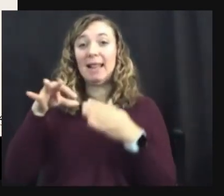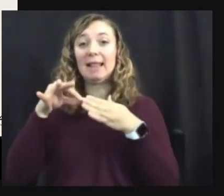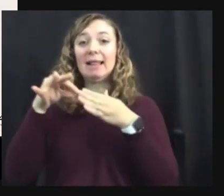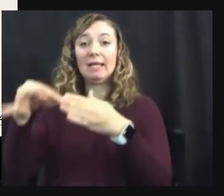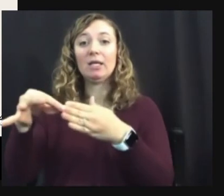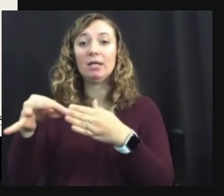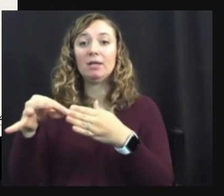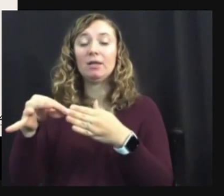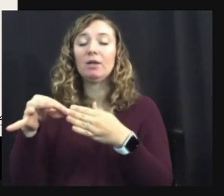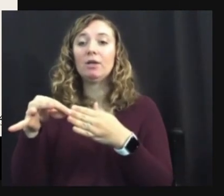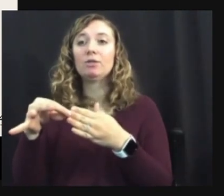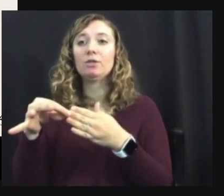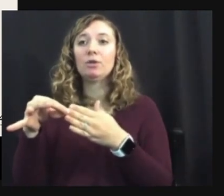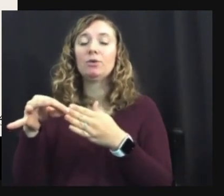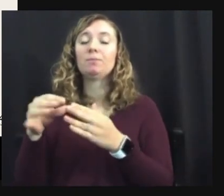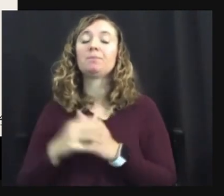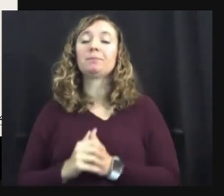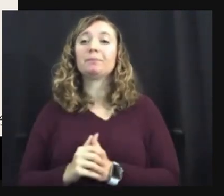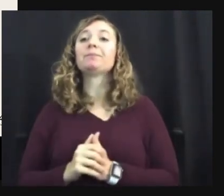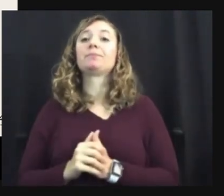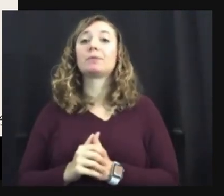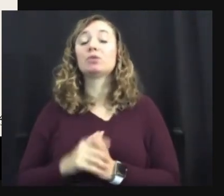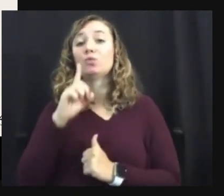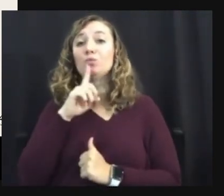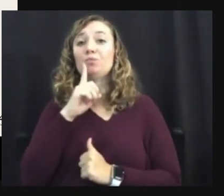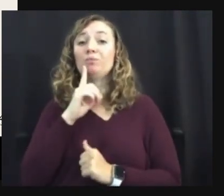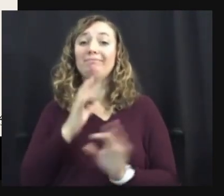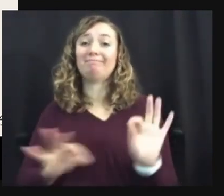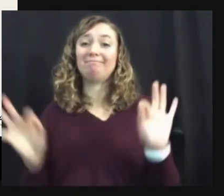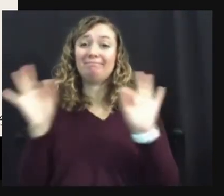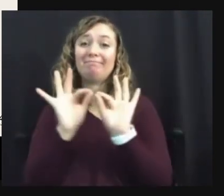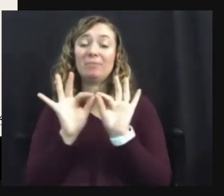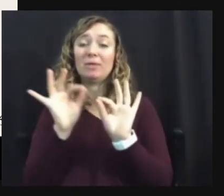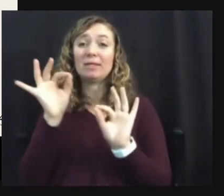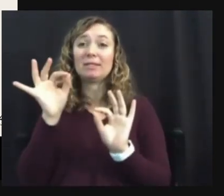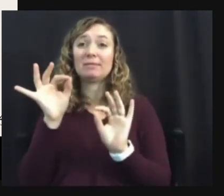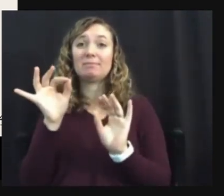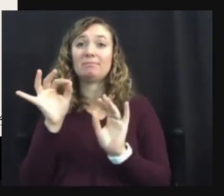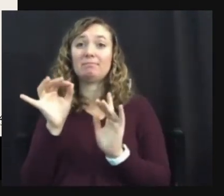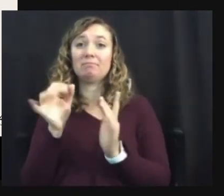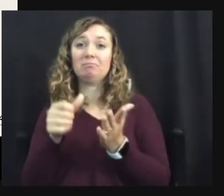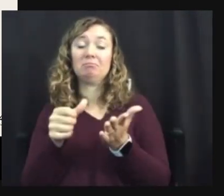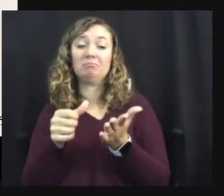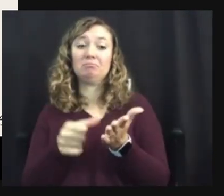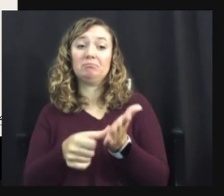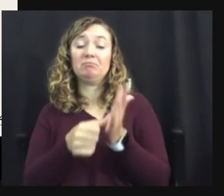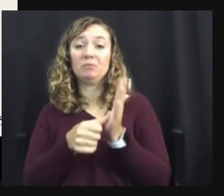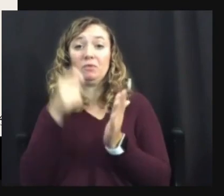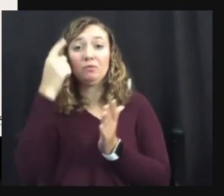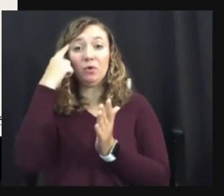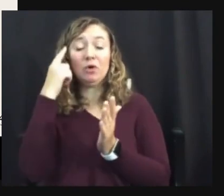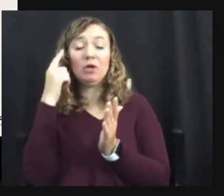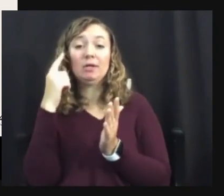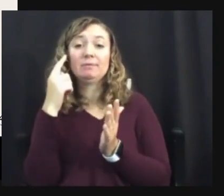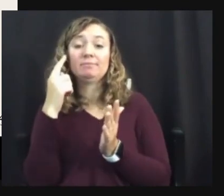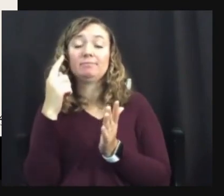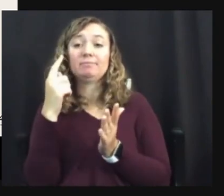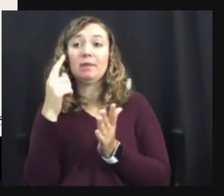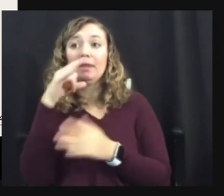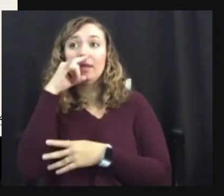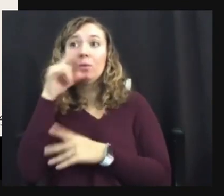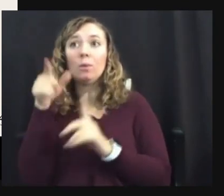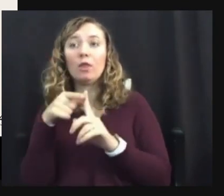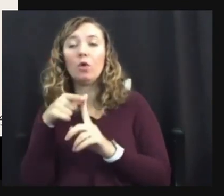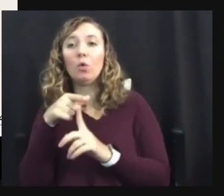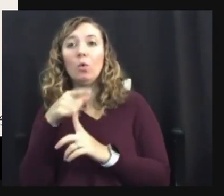you know, it's really, really important, you know, especially as the child gets older and is able to articulate their